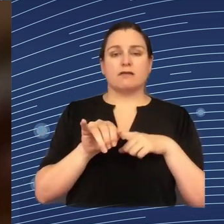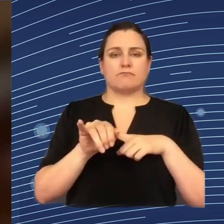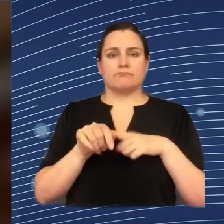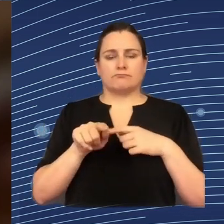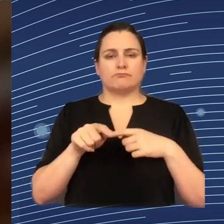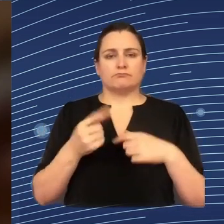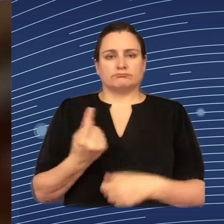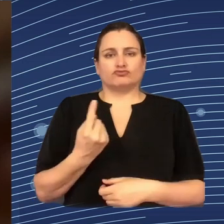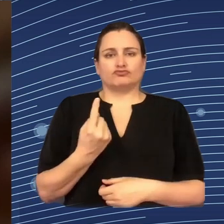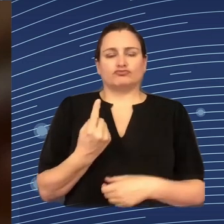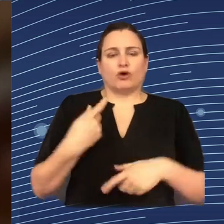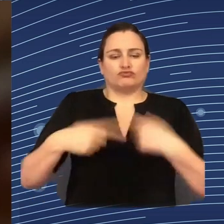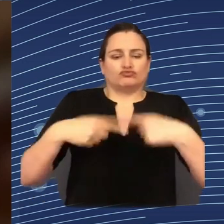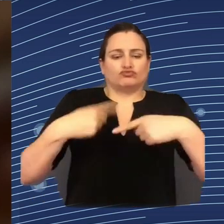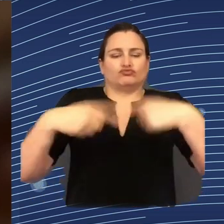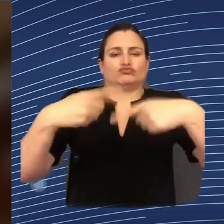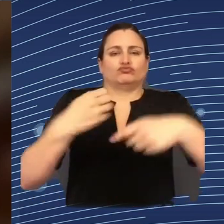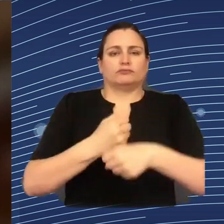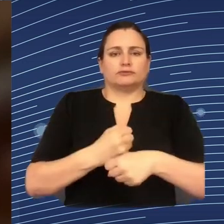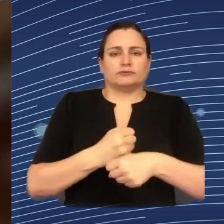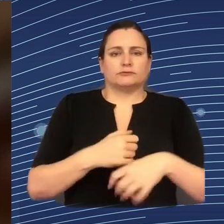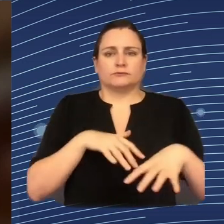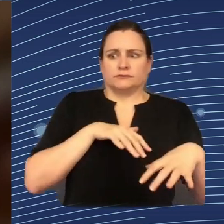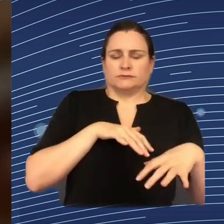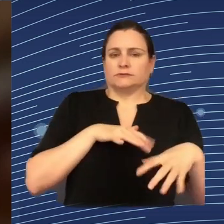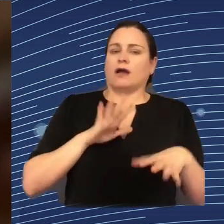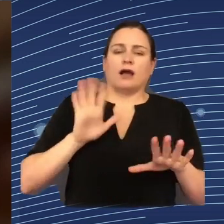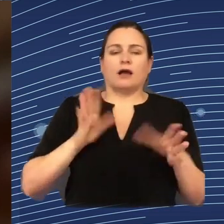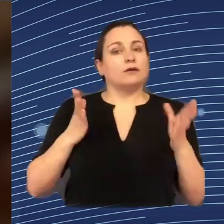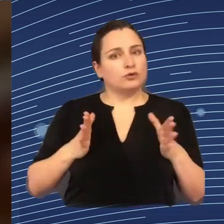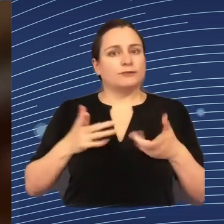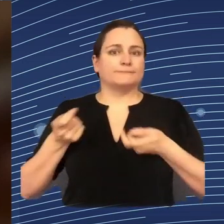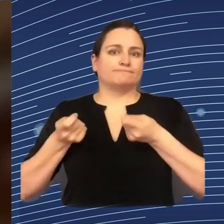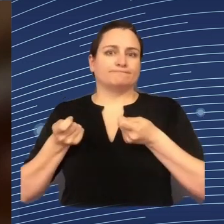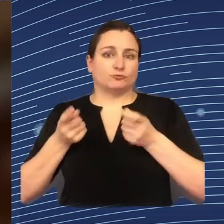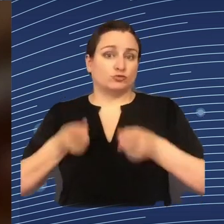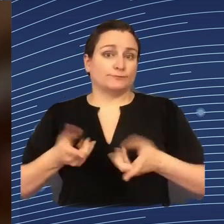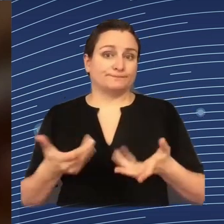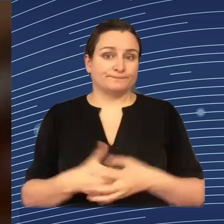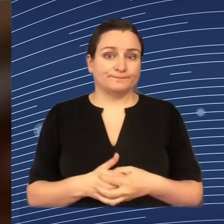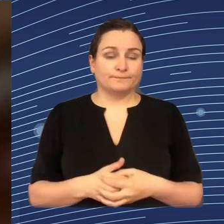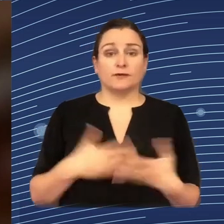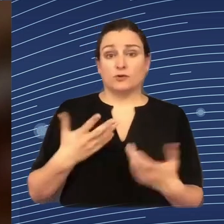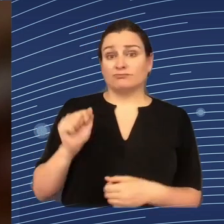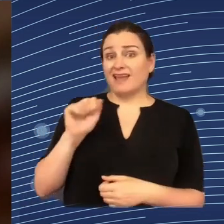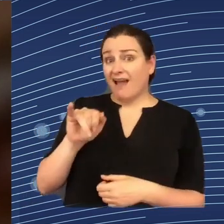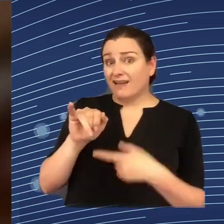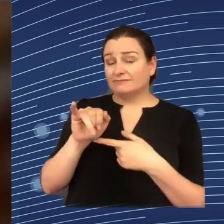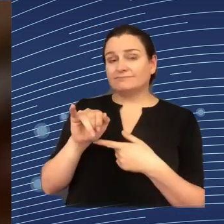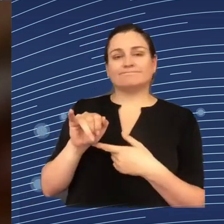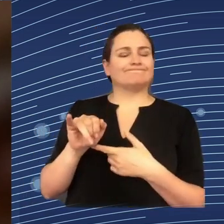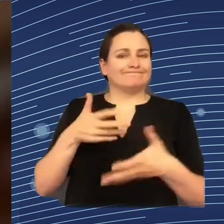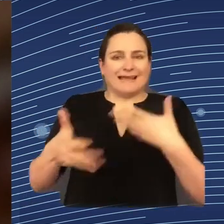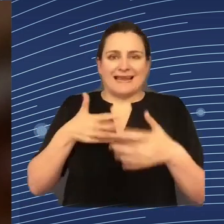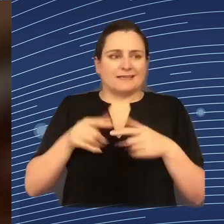So this is a gap that we should be addressing, that we should be addressing on all areas of life where ADM systems are